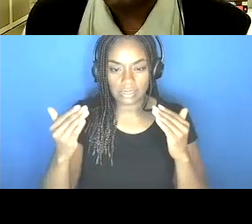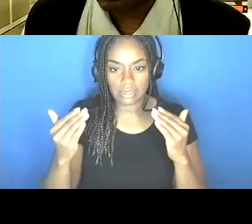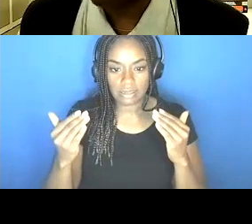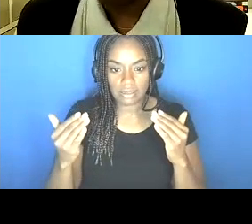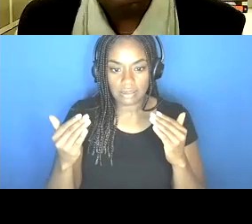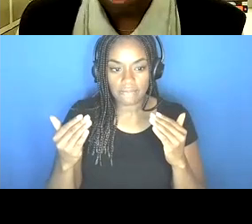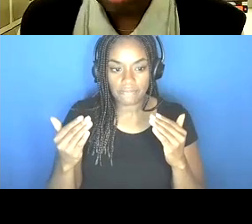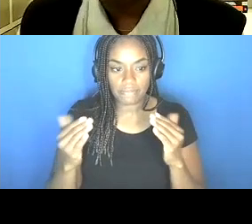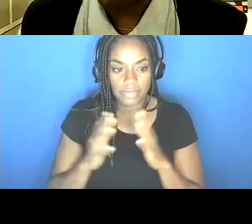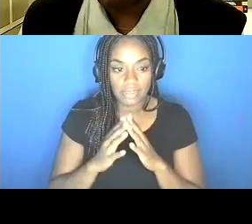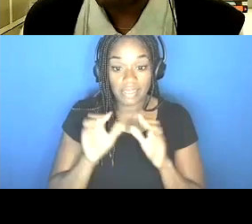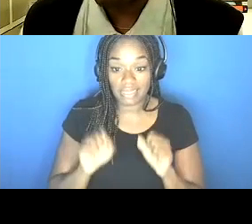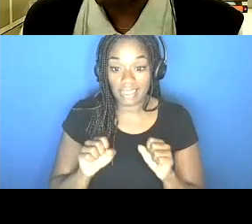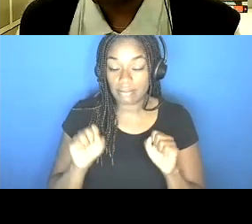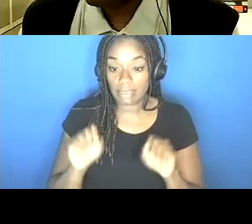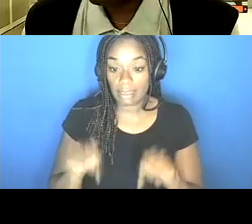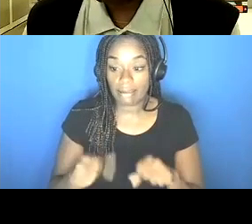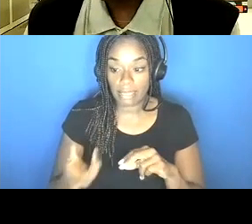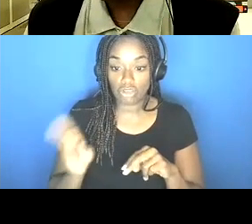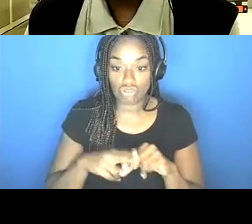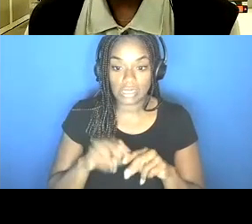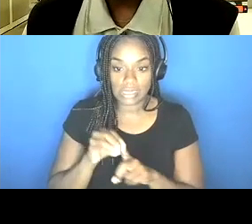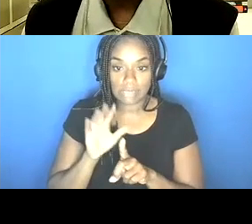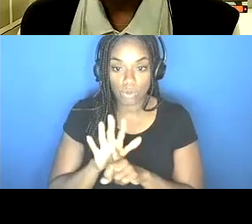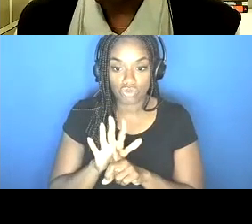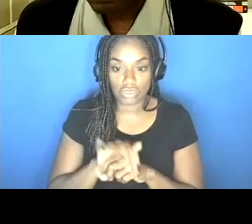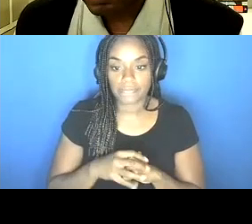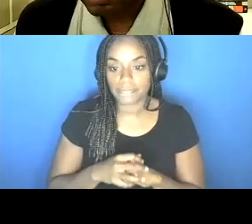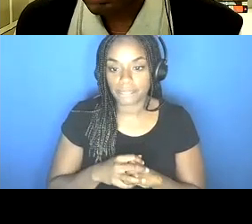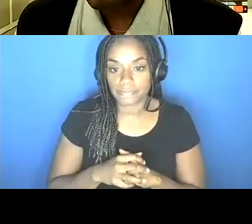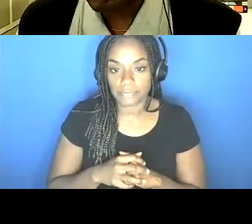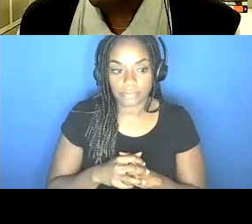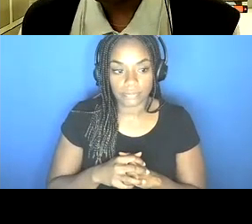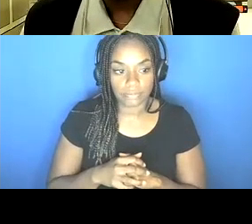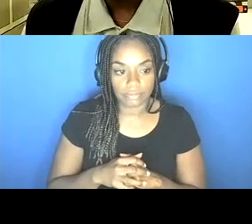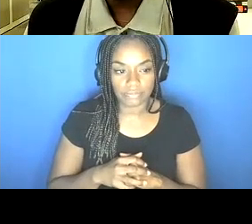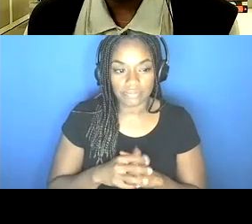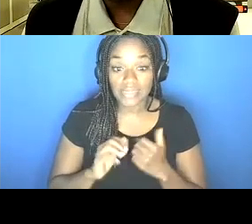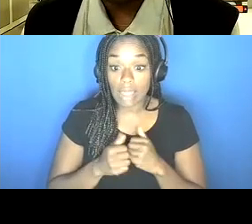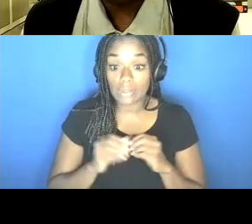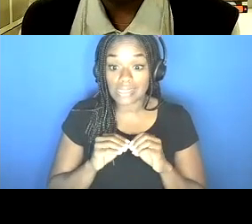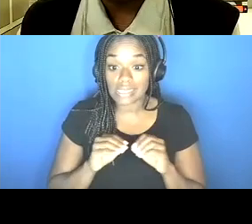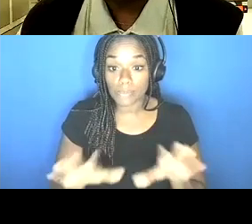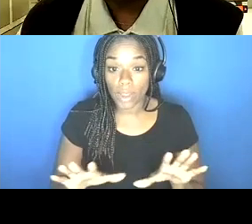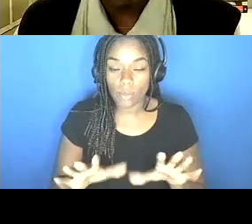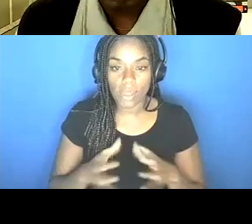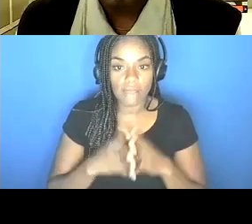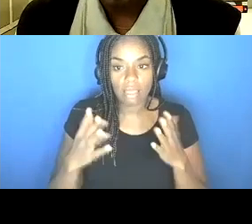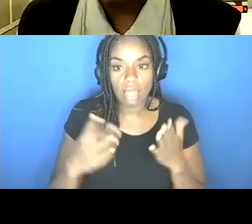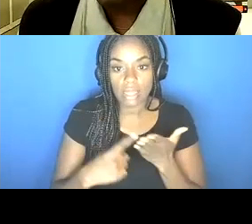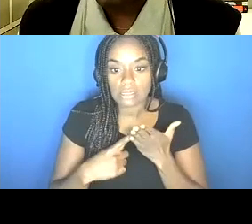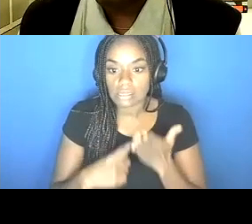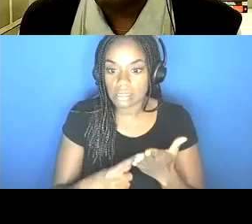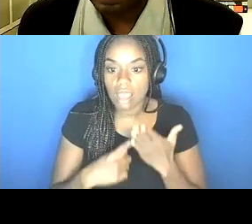can increase, uh, uh, exposure. So how does this thing spread? There's a lot of discussion and a lot of debate